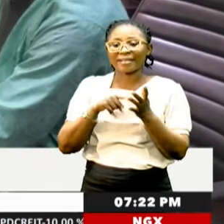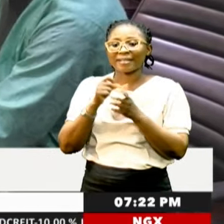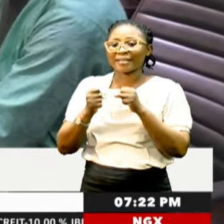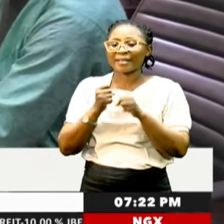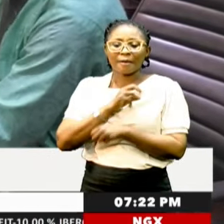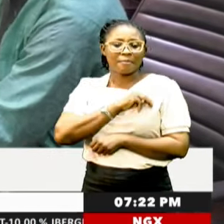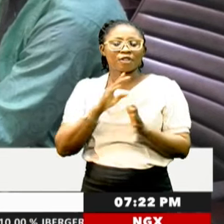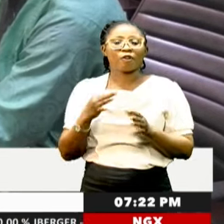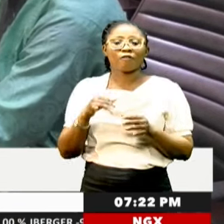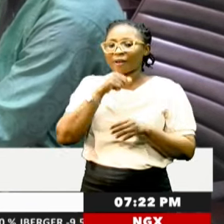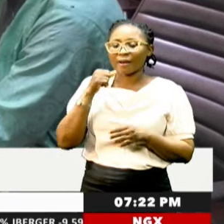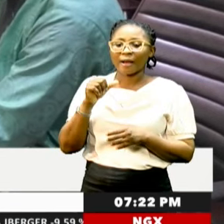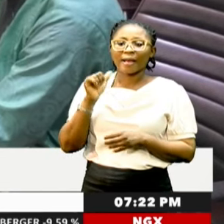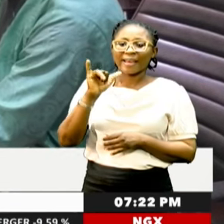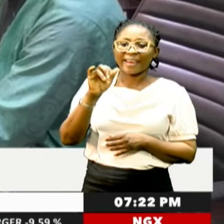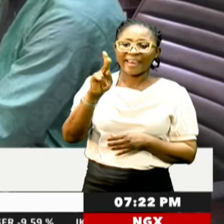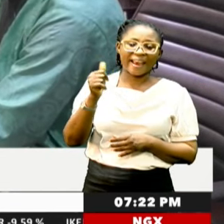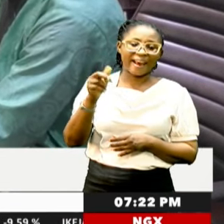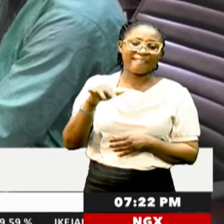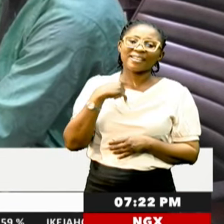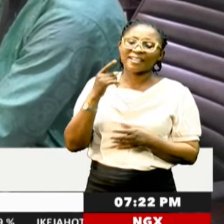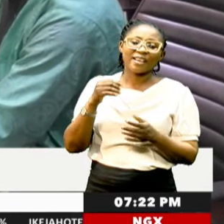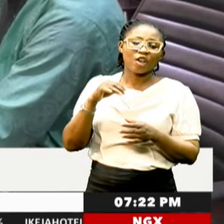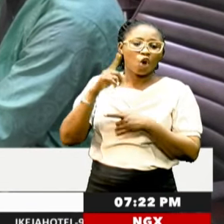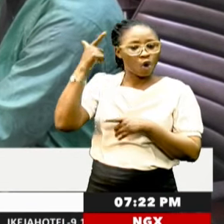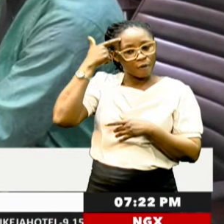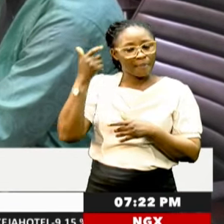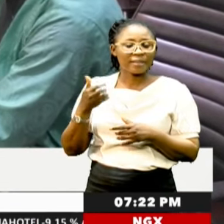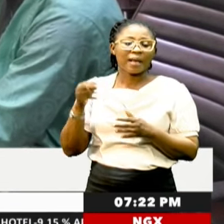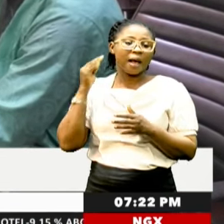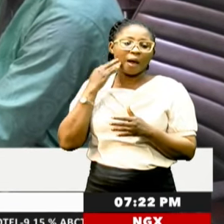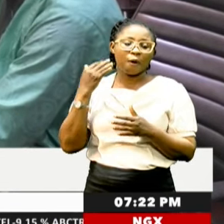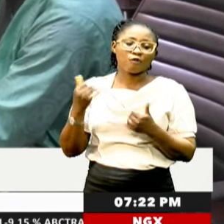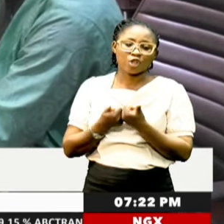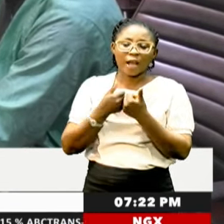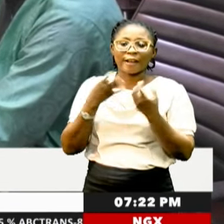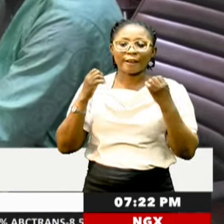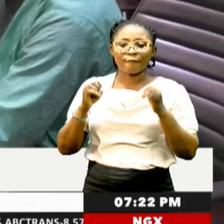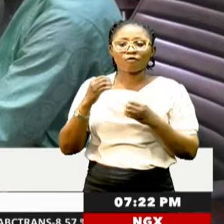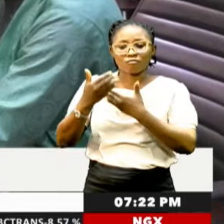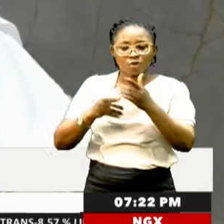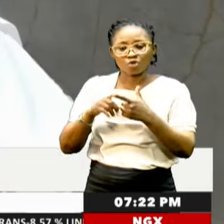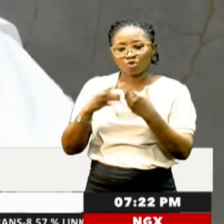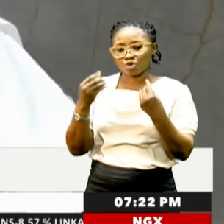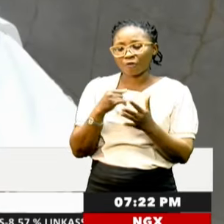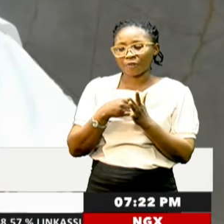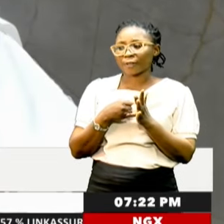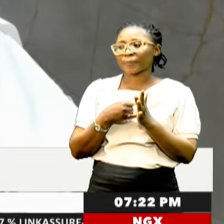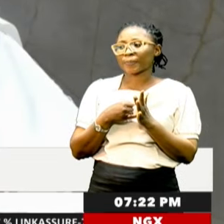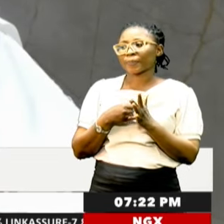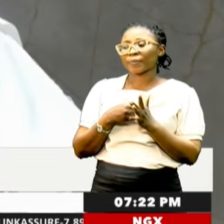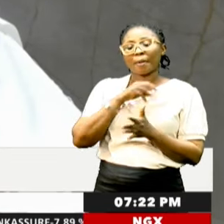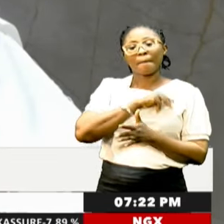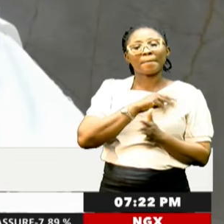and Food Security, Abubakar Kiari, says government is aware of the challenge and efforts are underway to address it. The